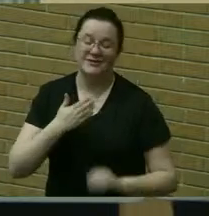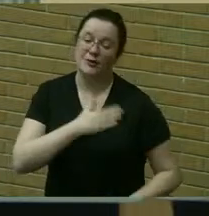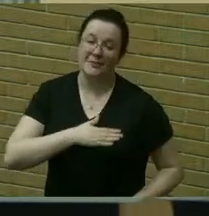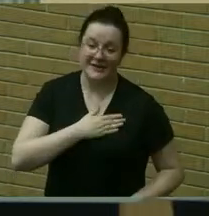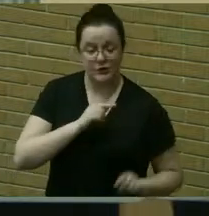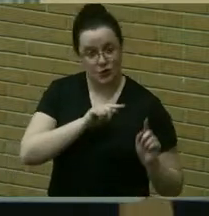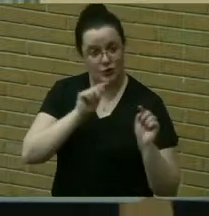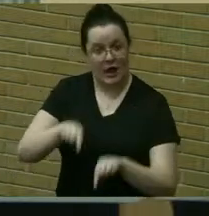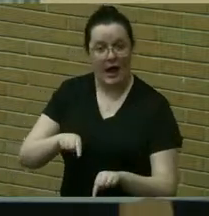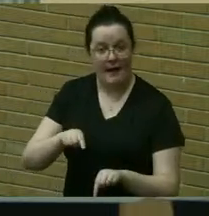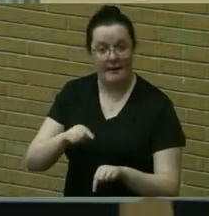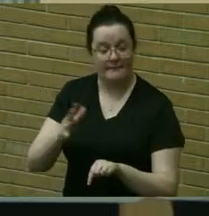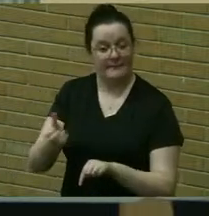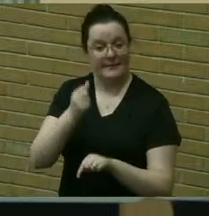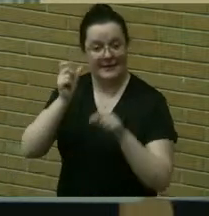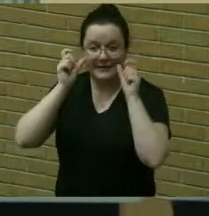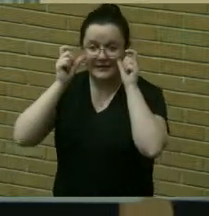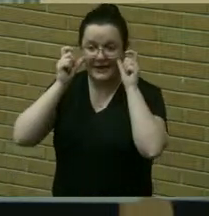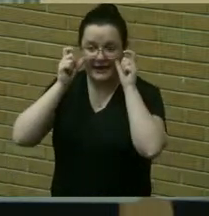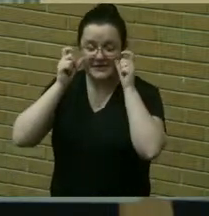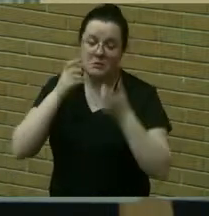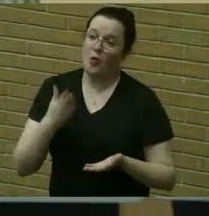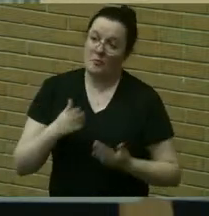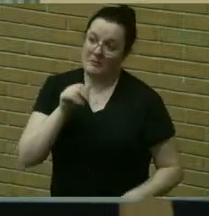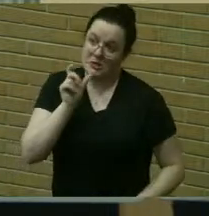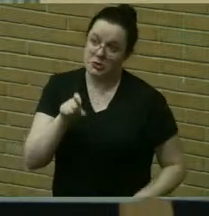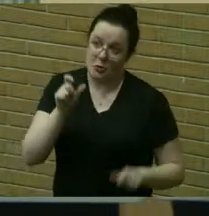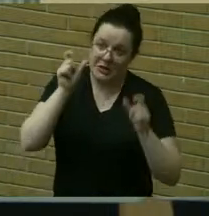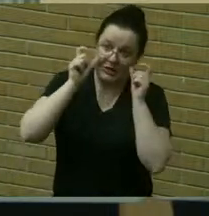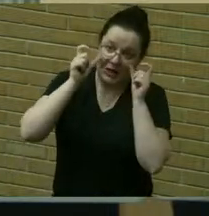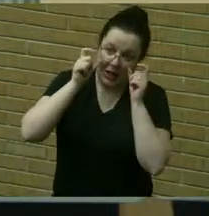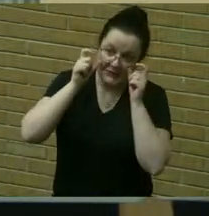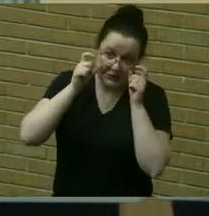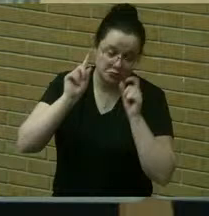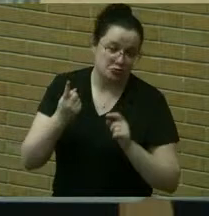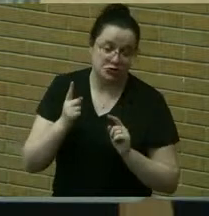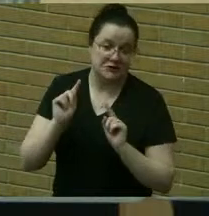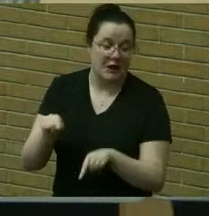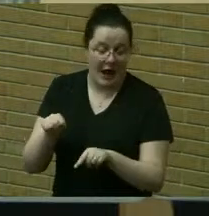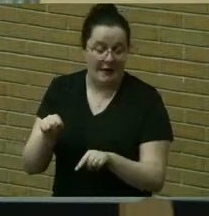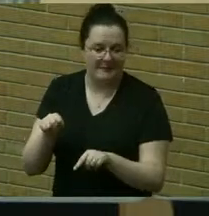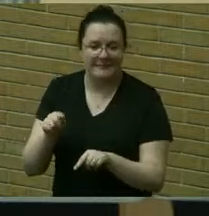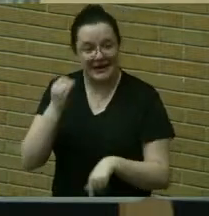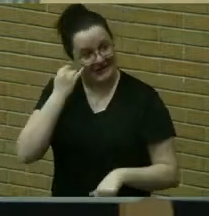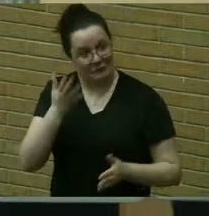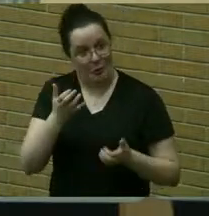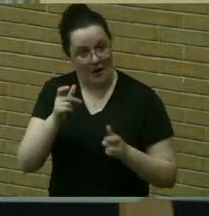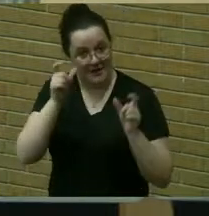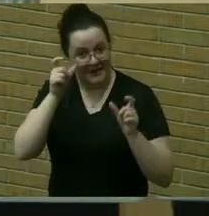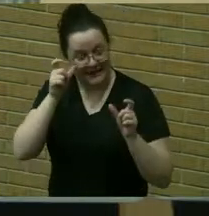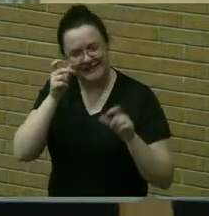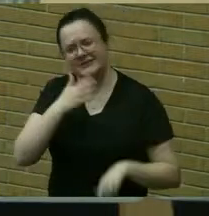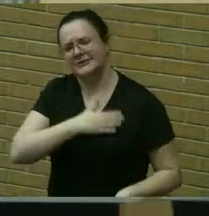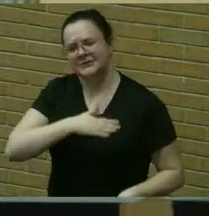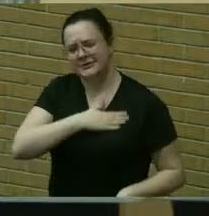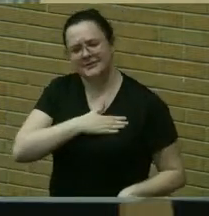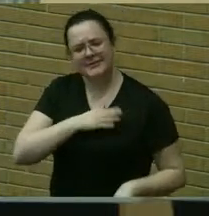um whether or not you need glasses but especially if you'd like uh a couple of glasses too for household